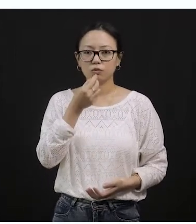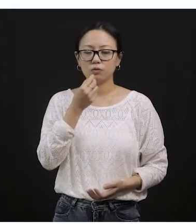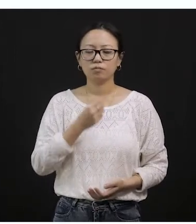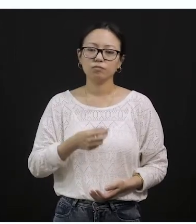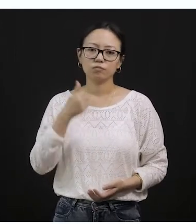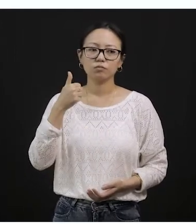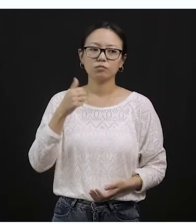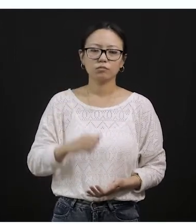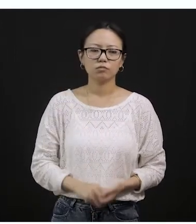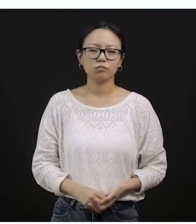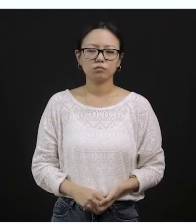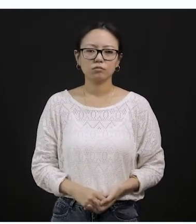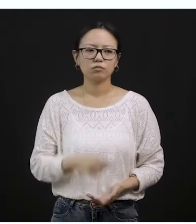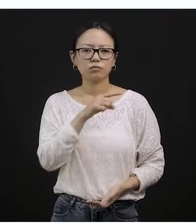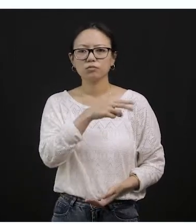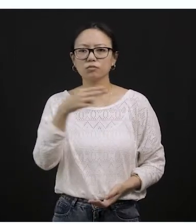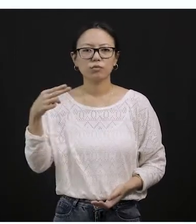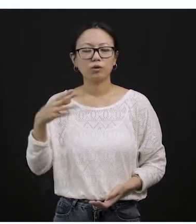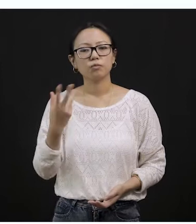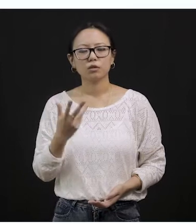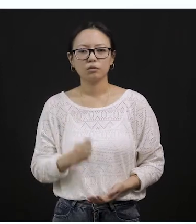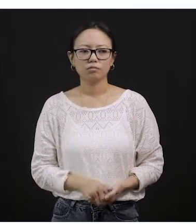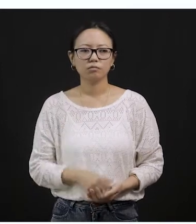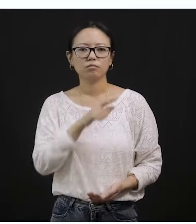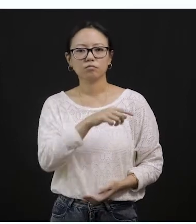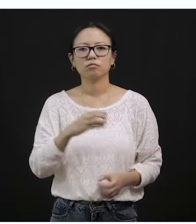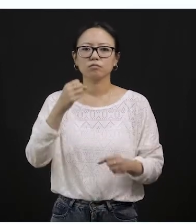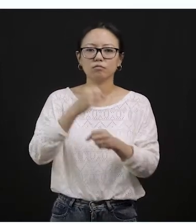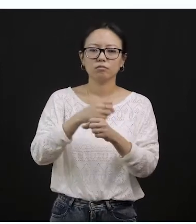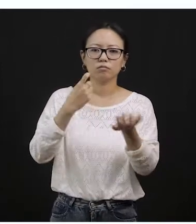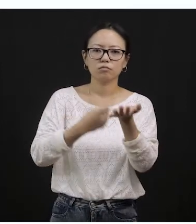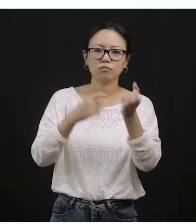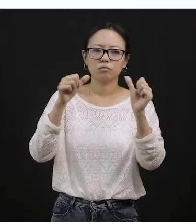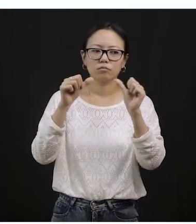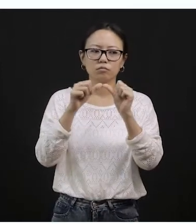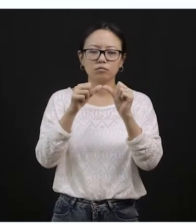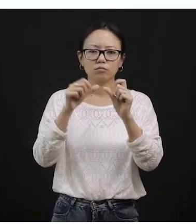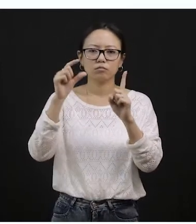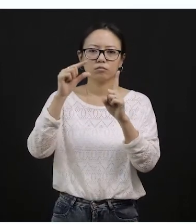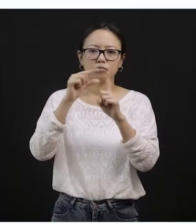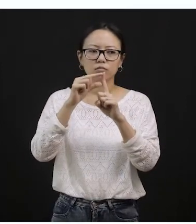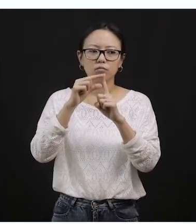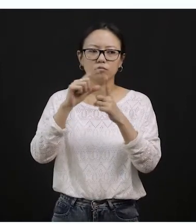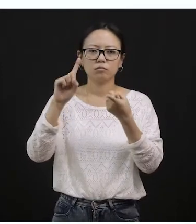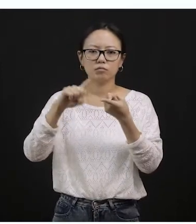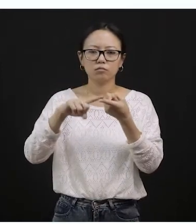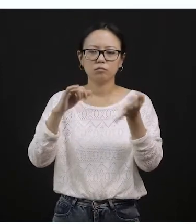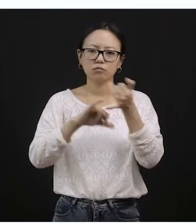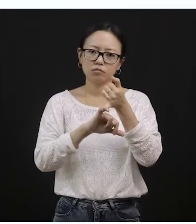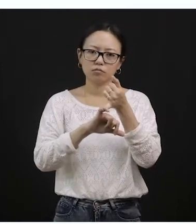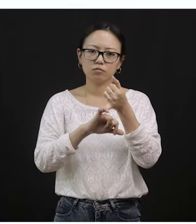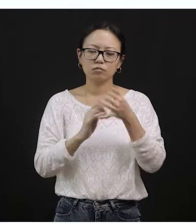a grapes. Yeah? So this is a grapes. G R A P